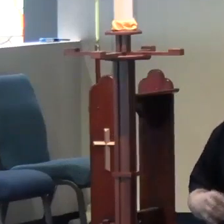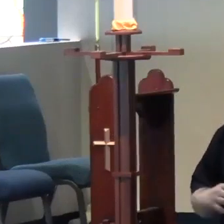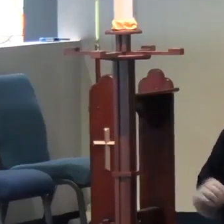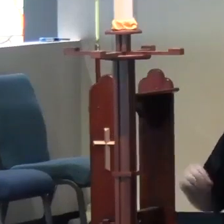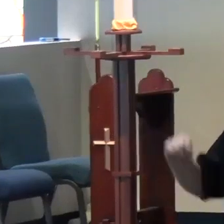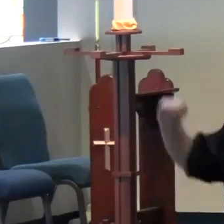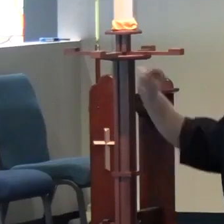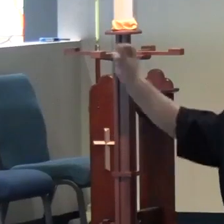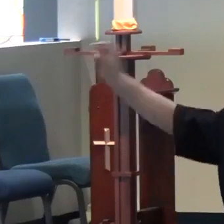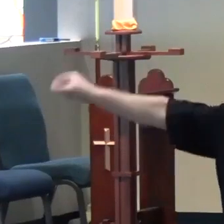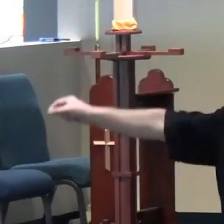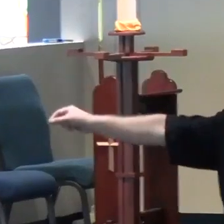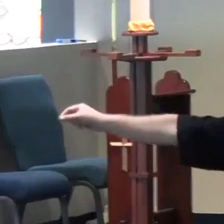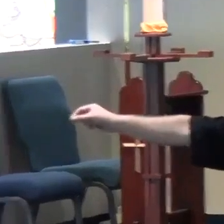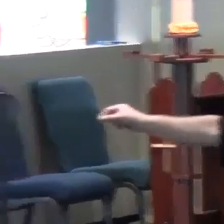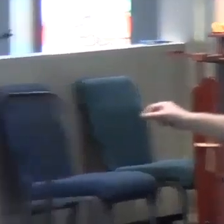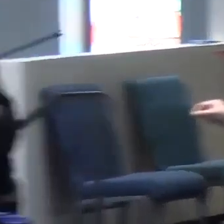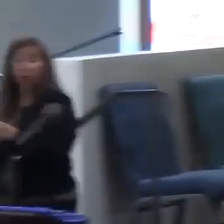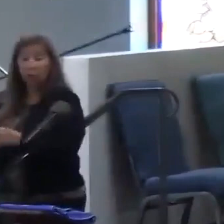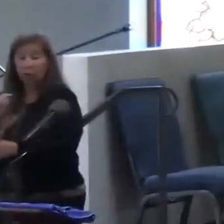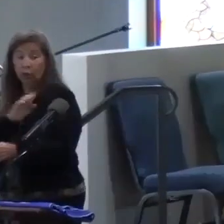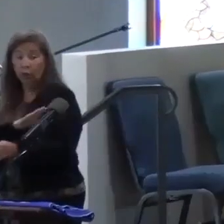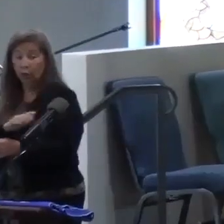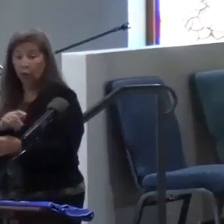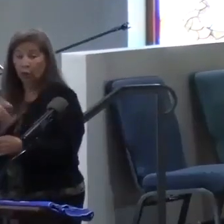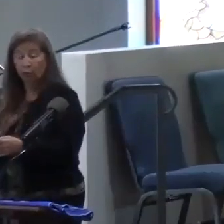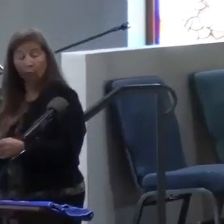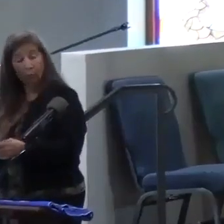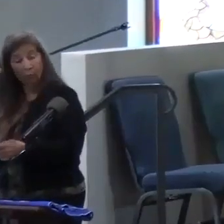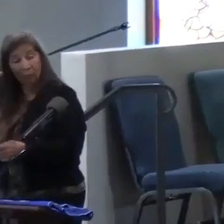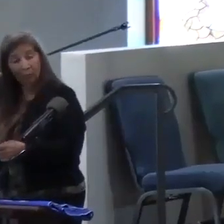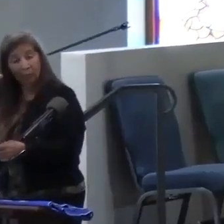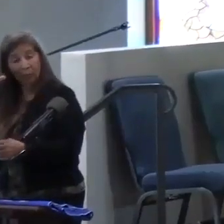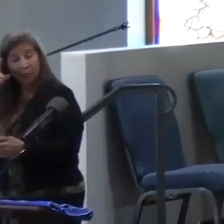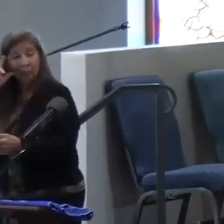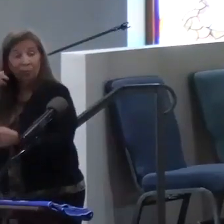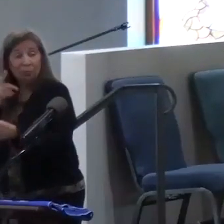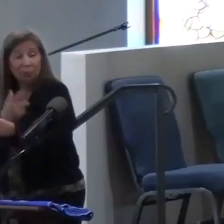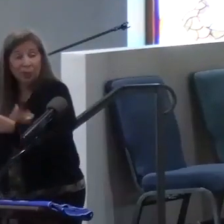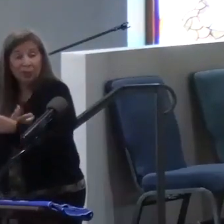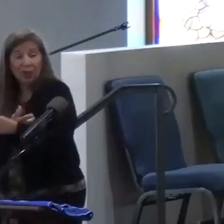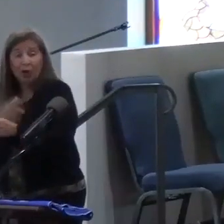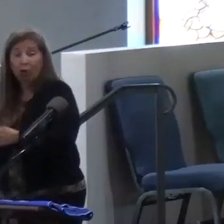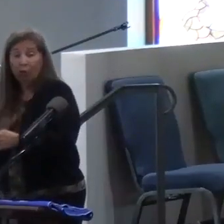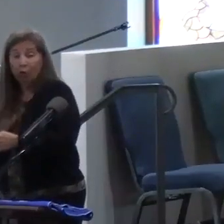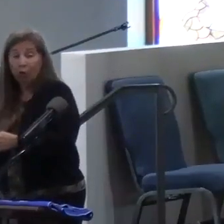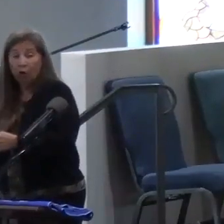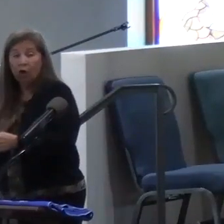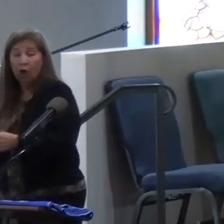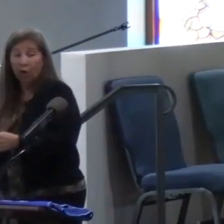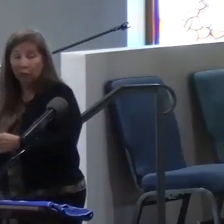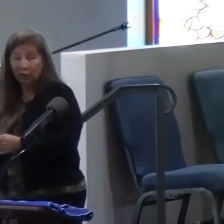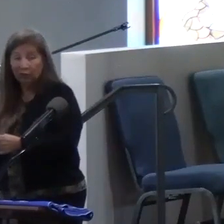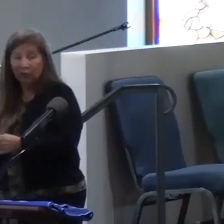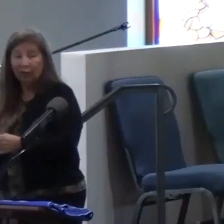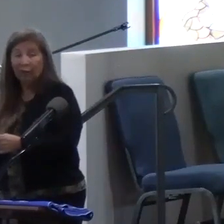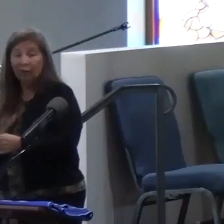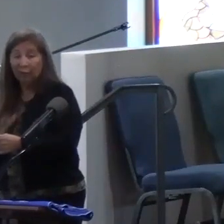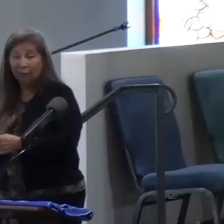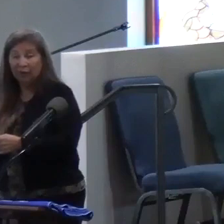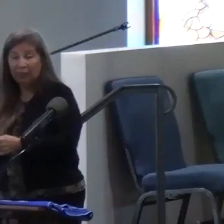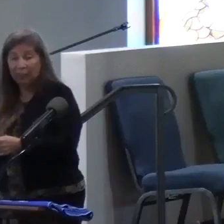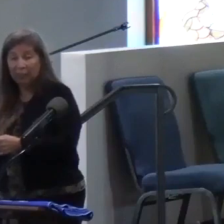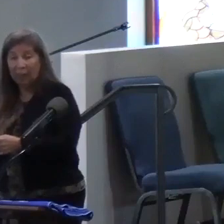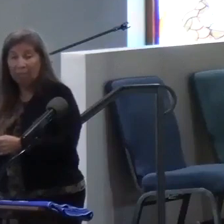She sent him to her brother, who lived 450 miles away. They were